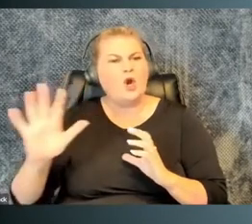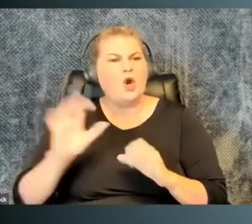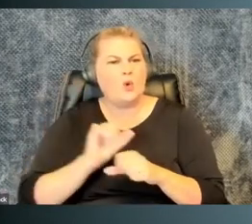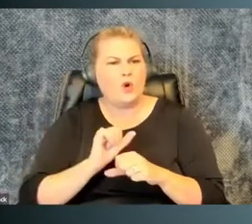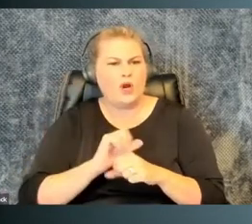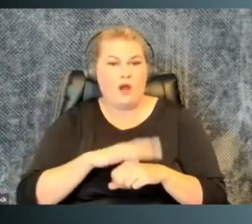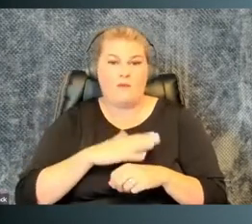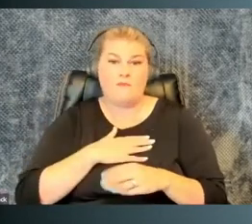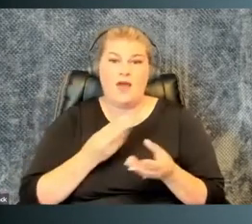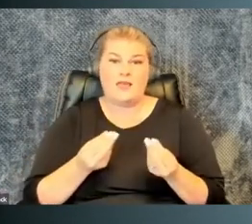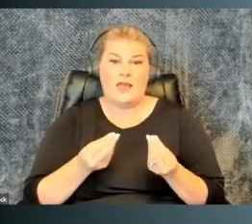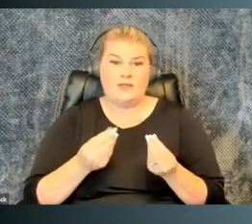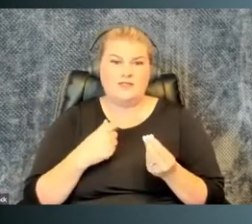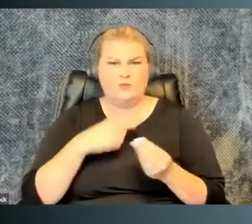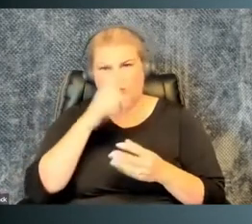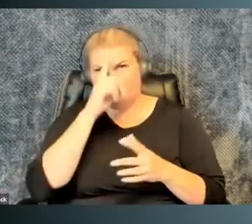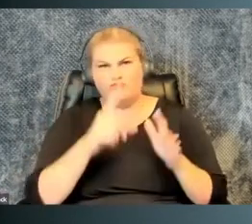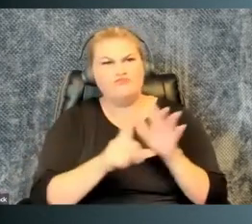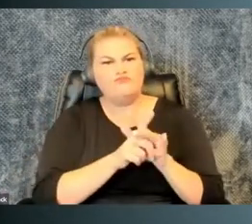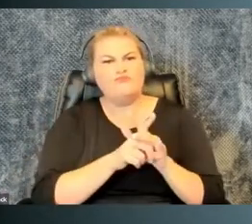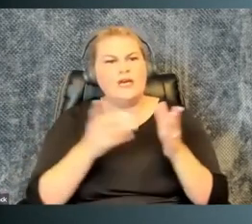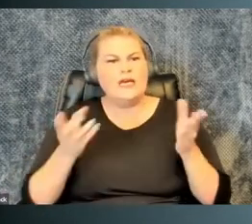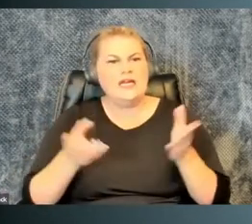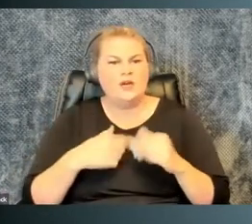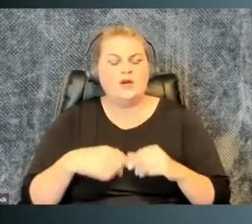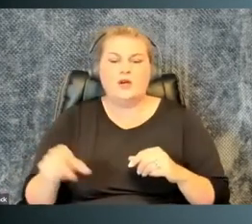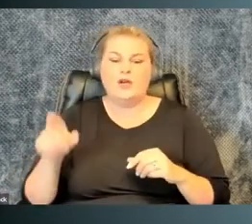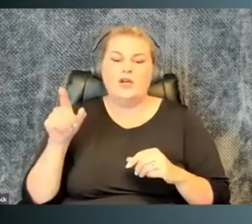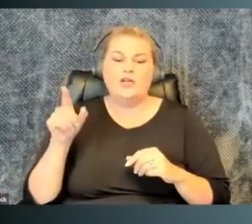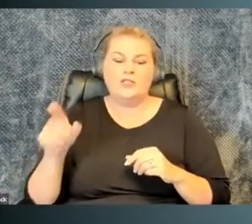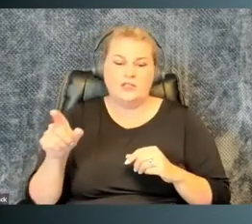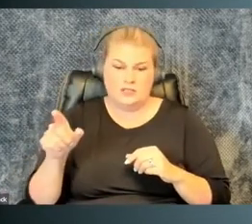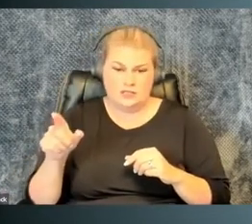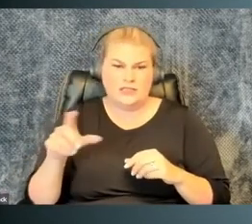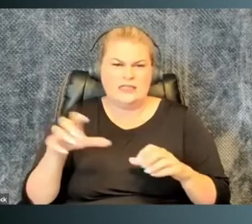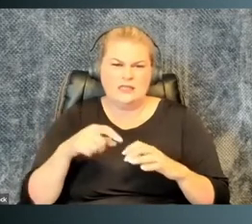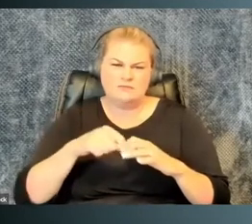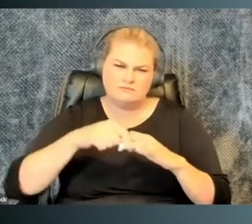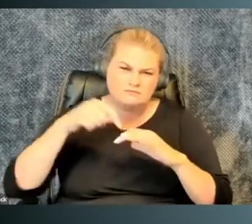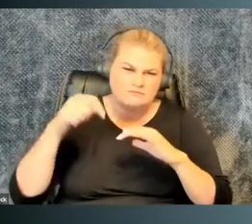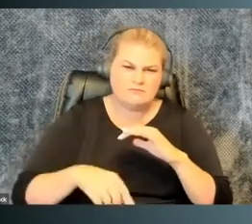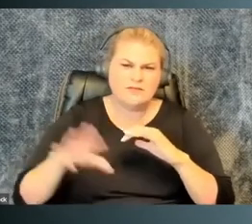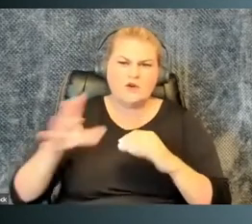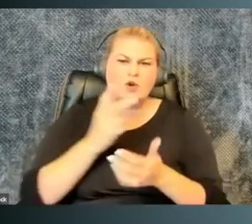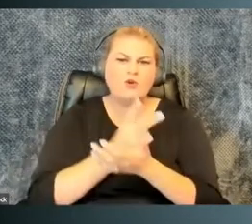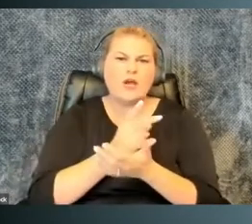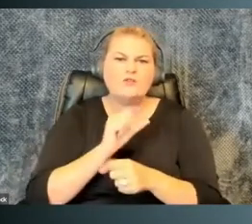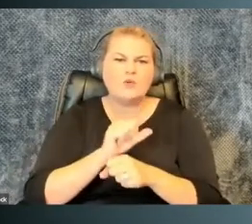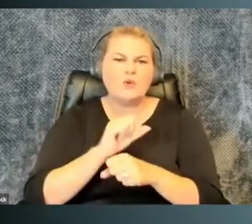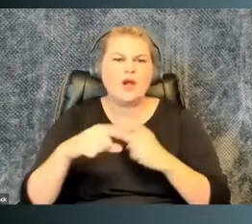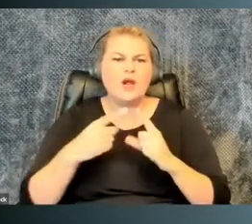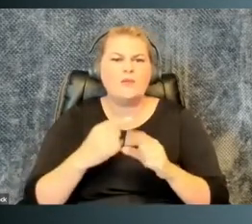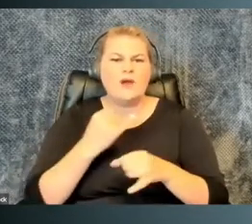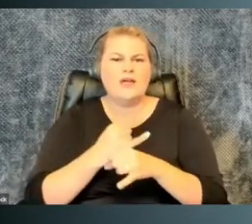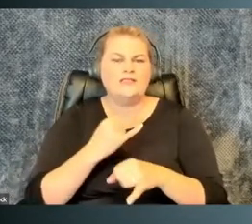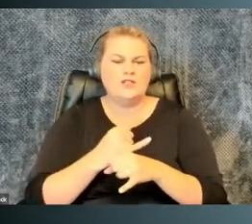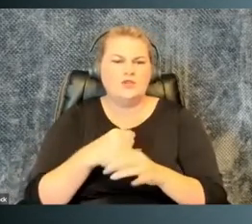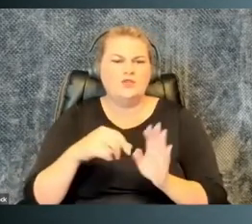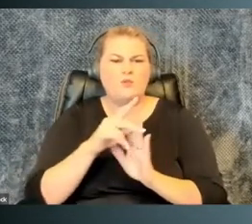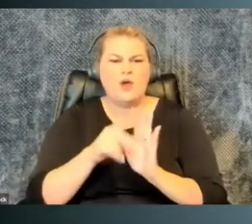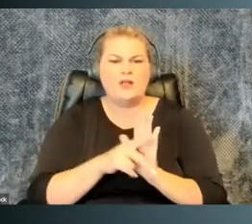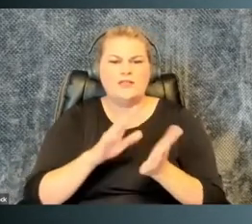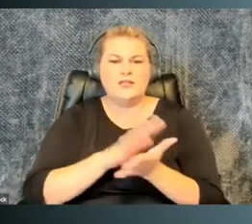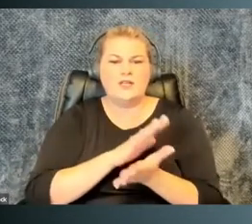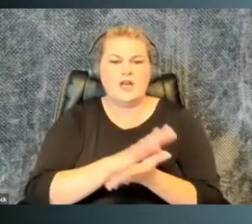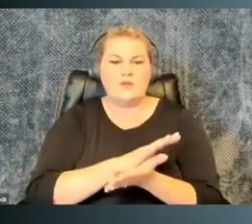-E-K. I think about her work on my own campus, which sticks out to me here. Dr. Swantek did a deep dive for her